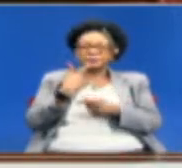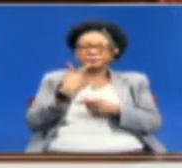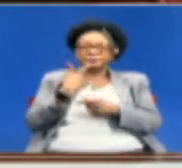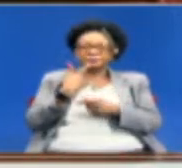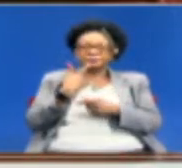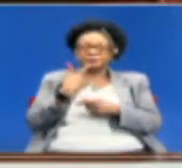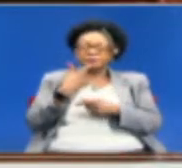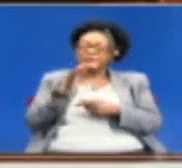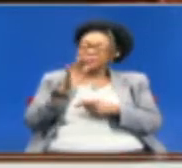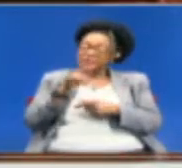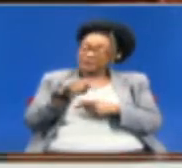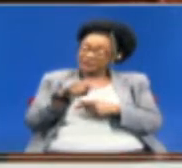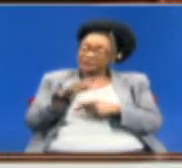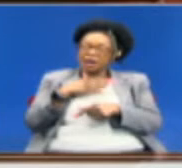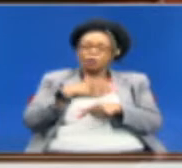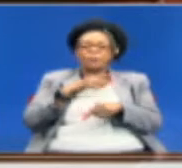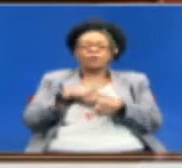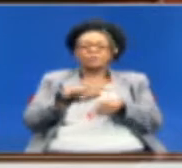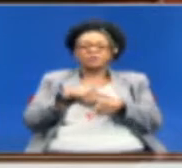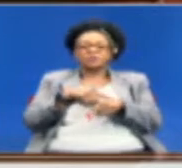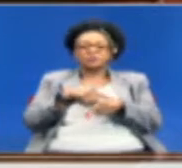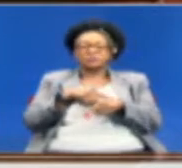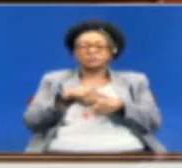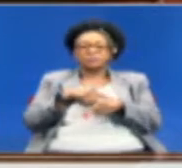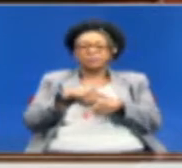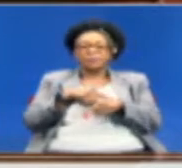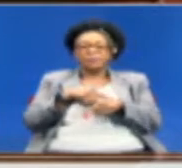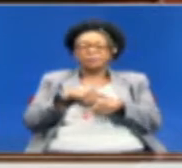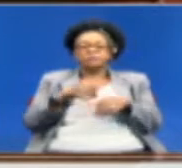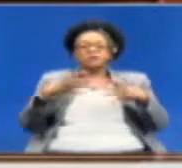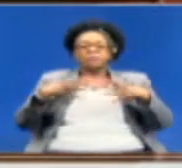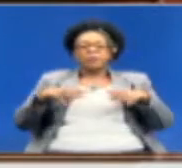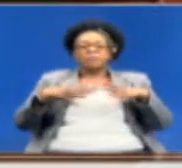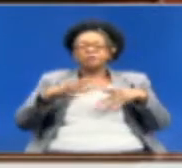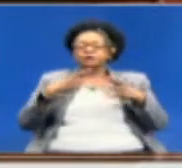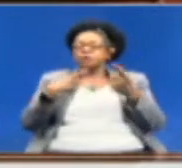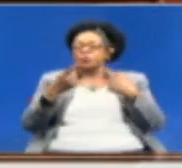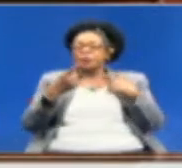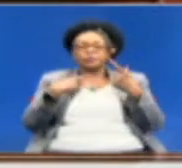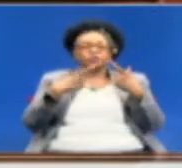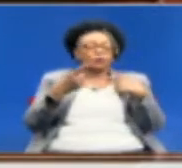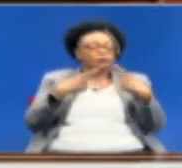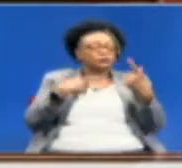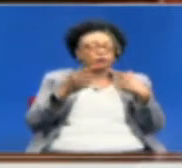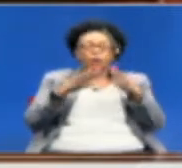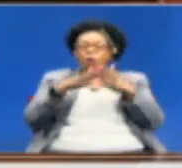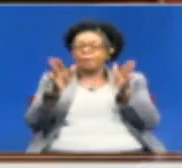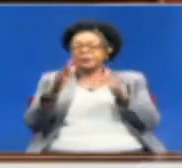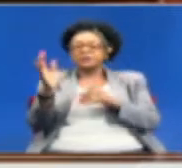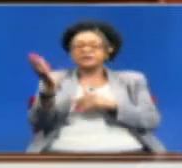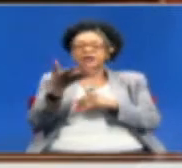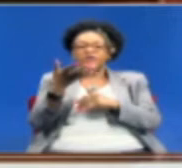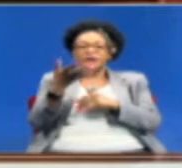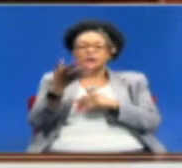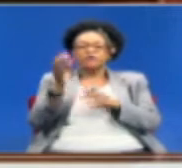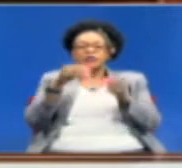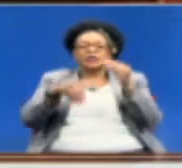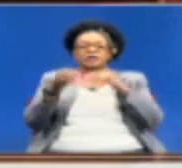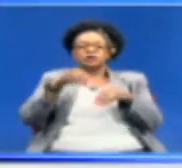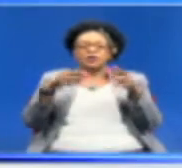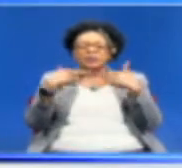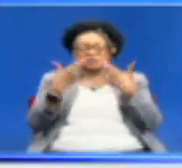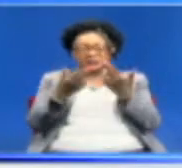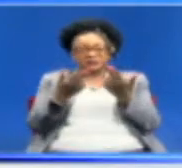this is our moment. And Mr. Speaker, people have been talking about opening of servers of election results. Mr.